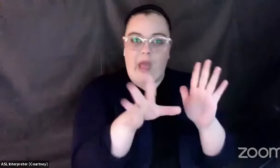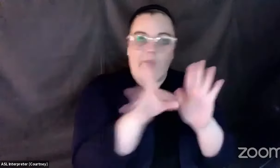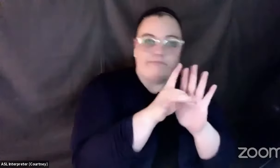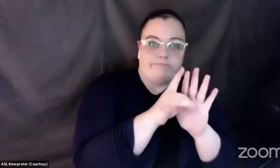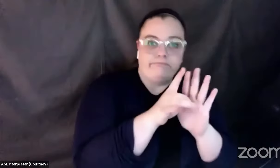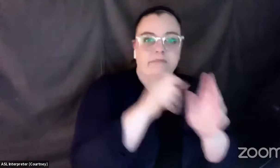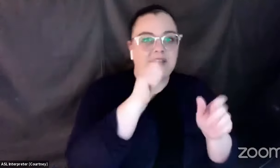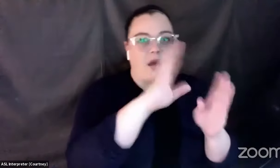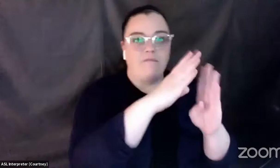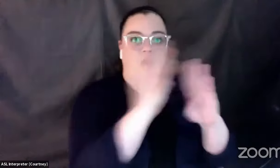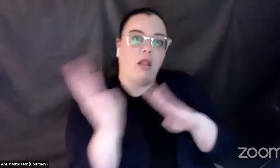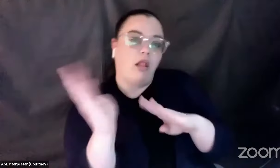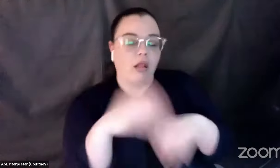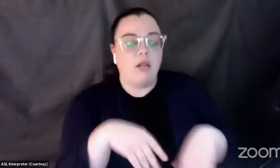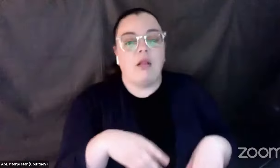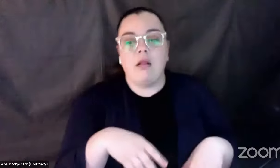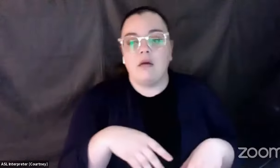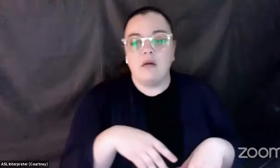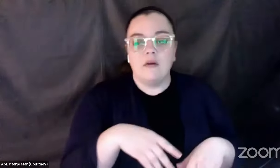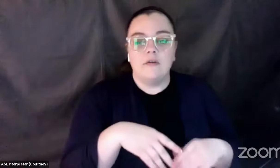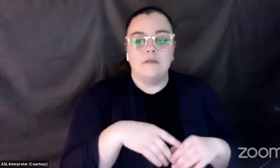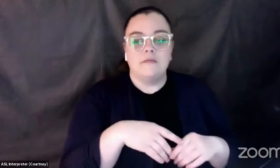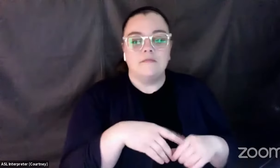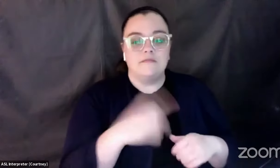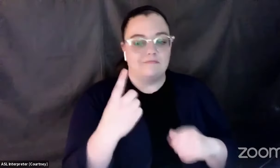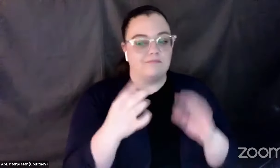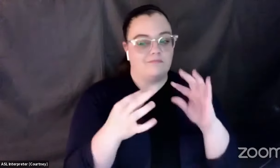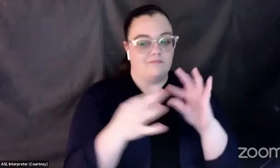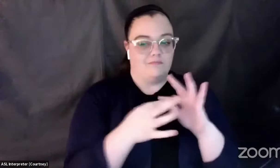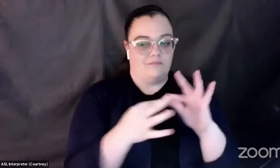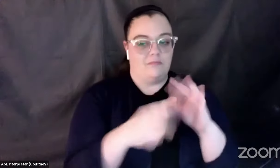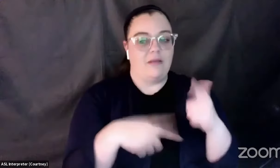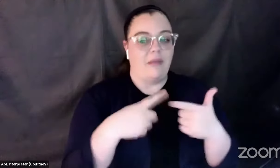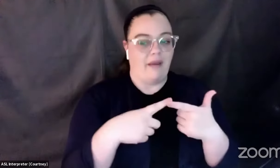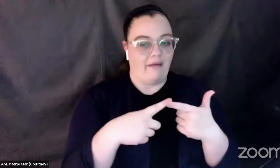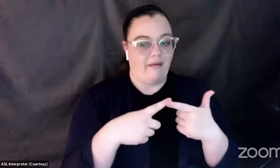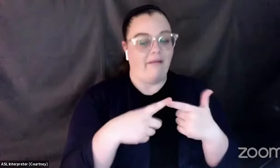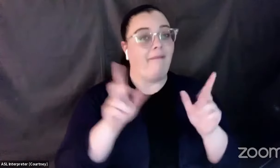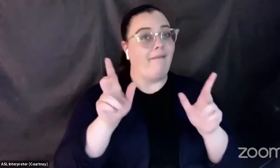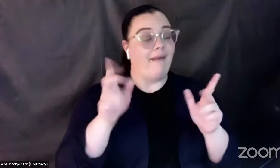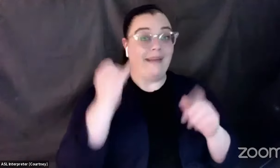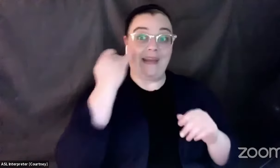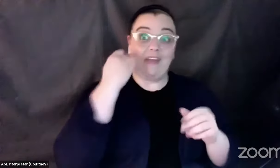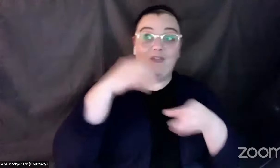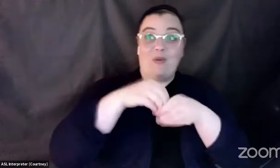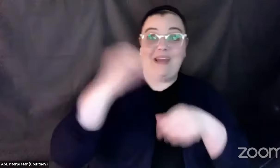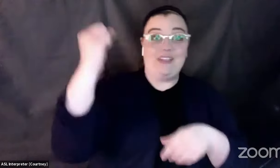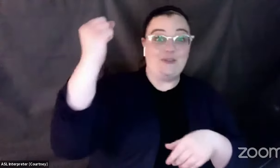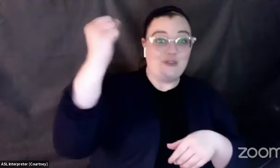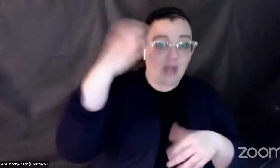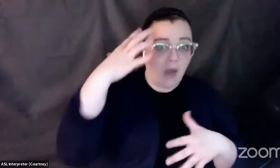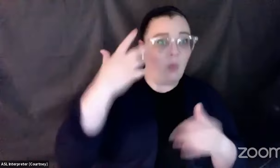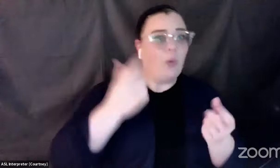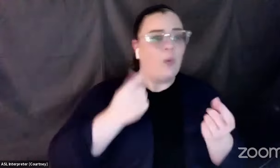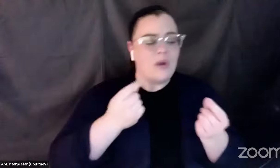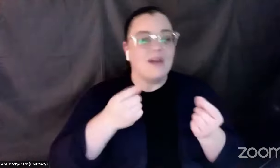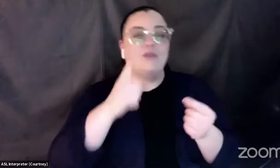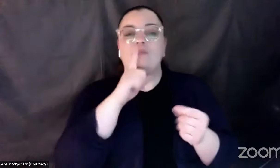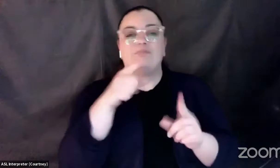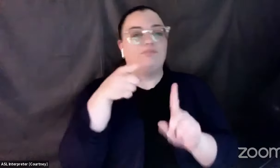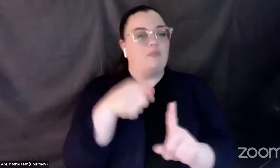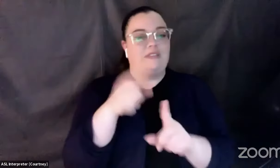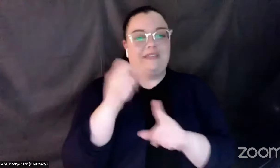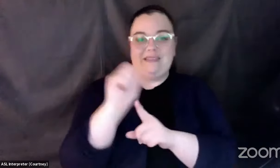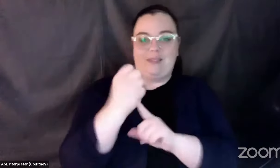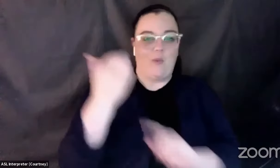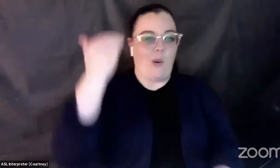And there's a comment about being in the shower. Really, again, it's the situational awareness